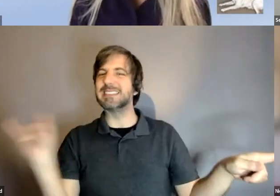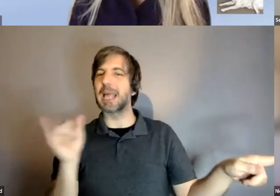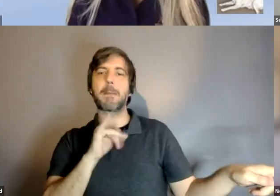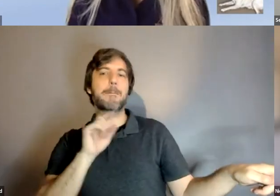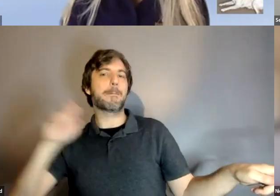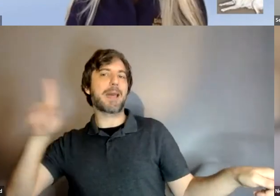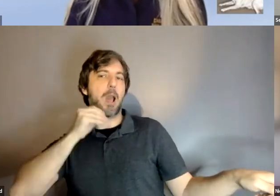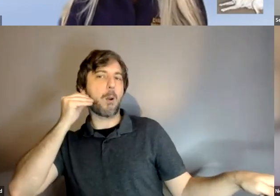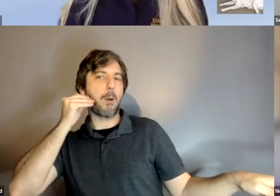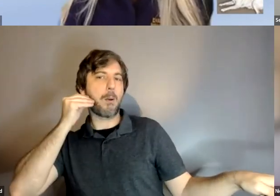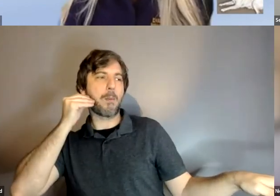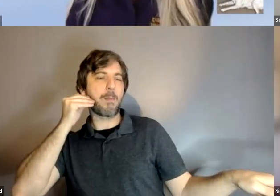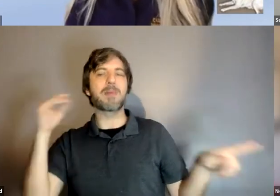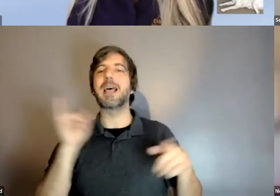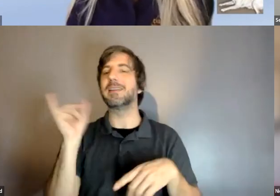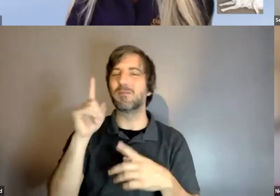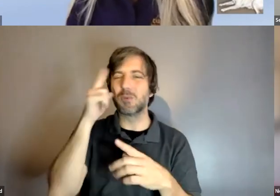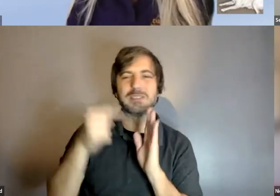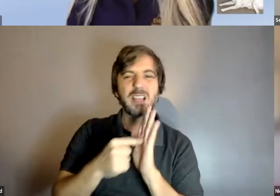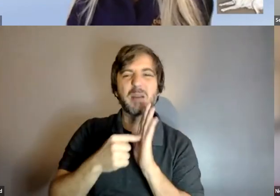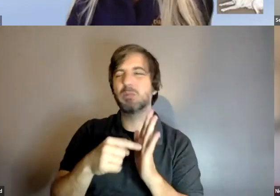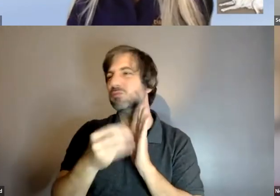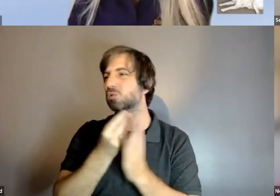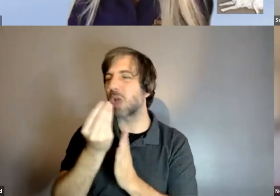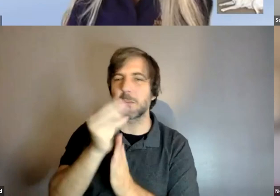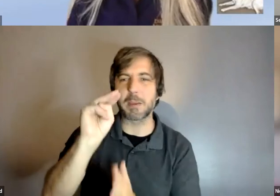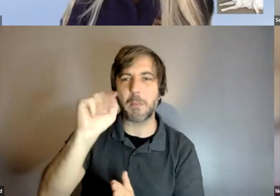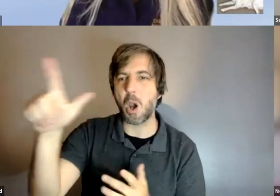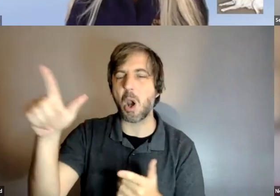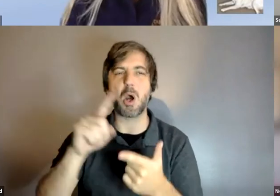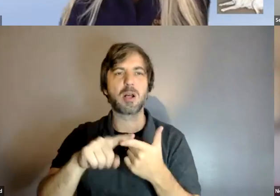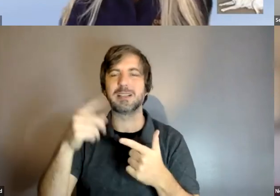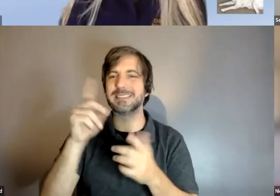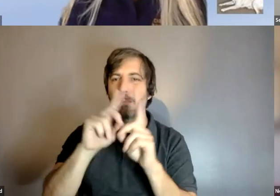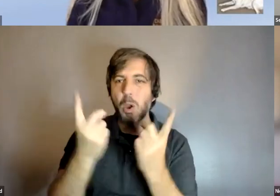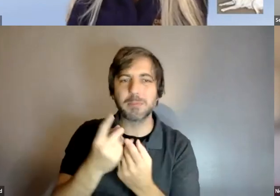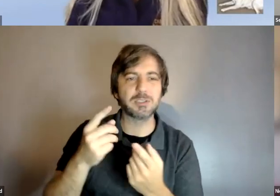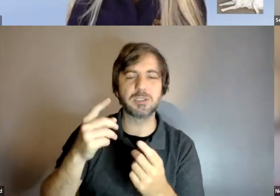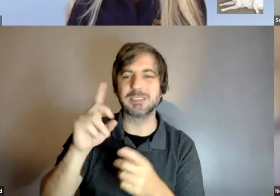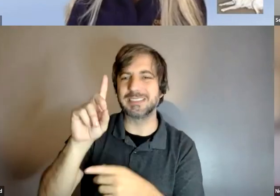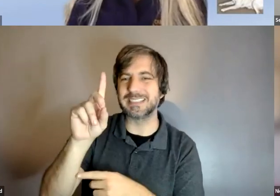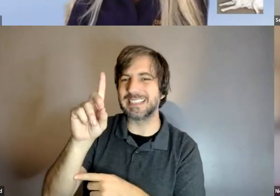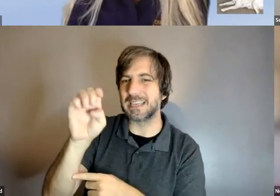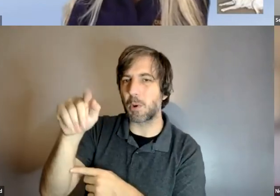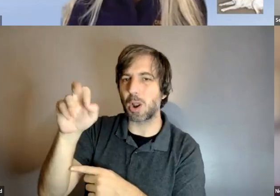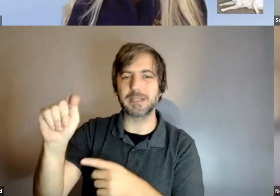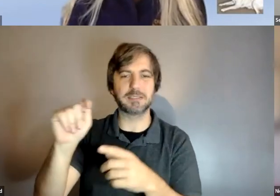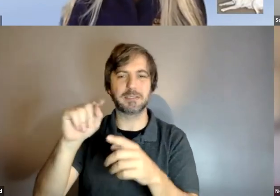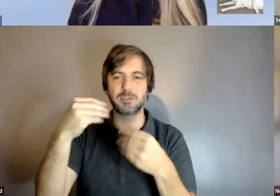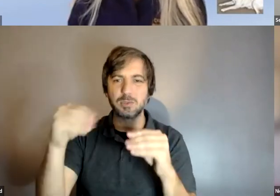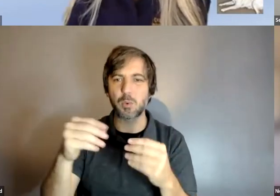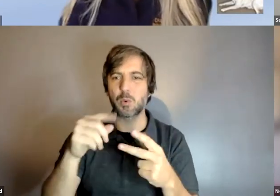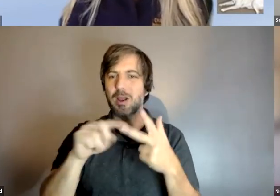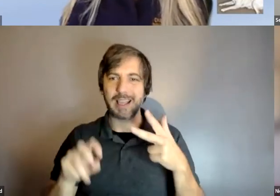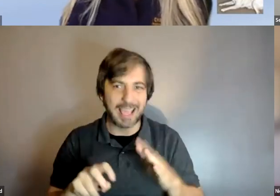malls department stores we've been on escalators elevators we even went to a local community college